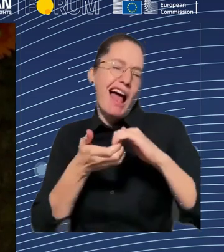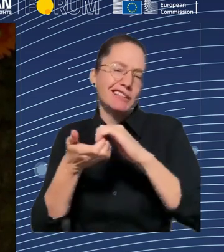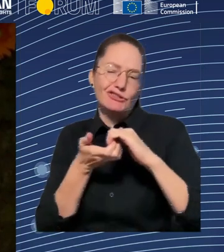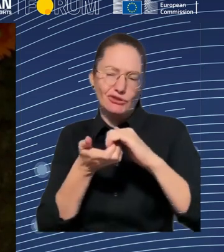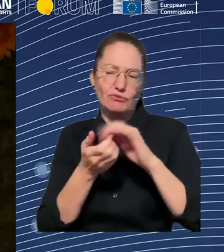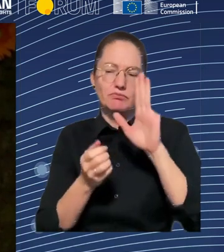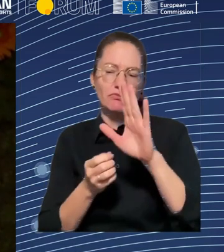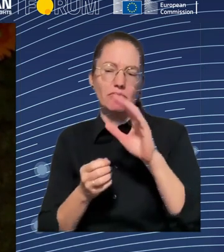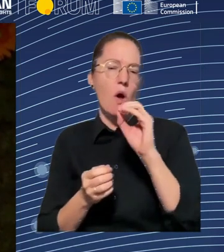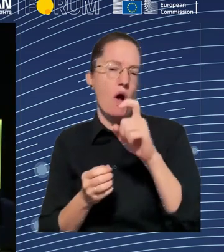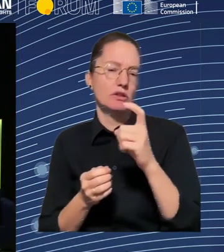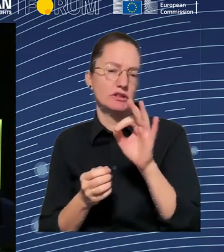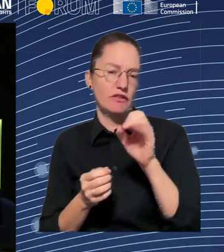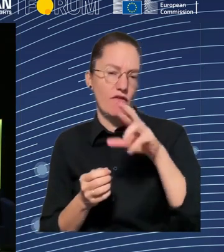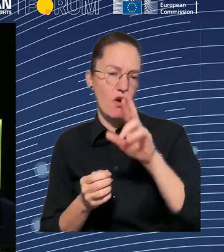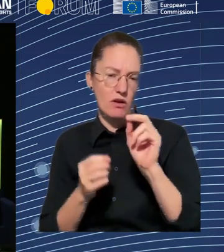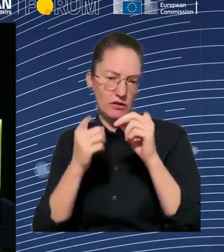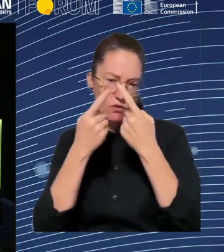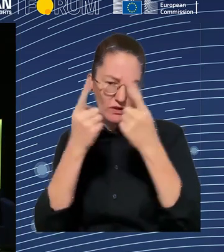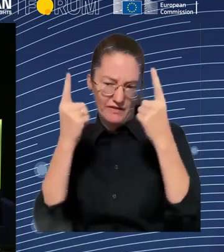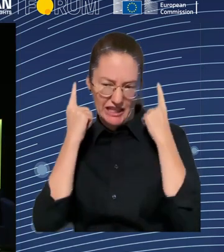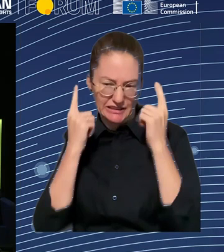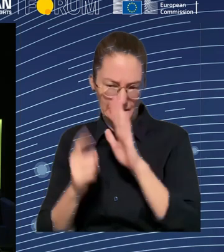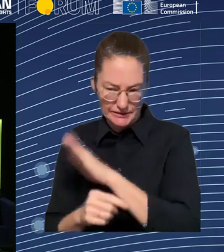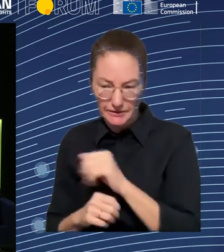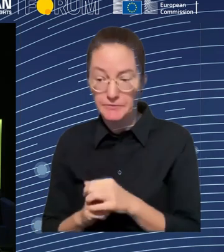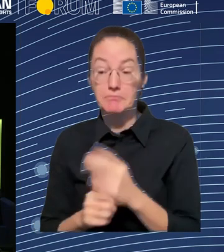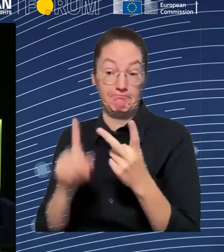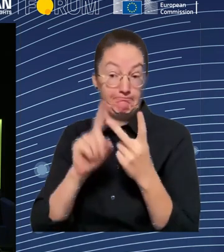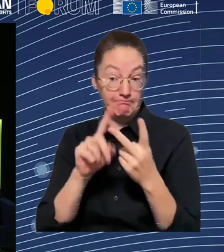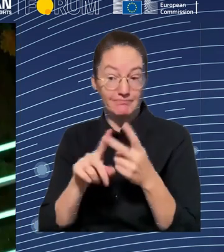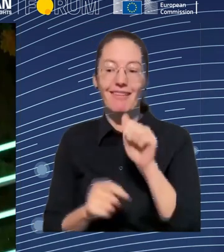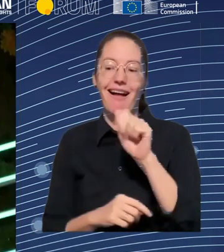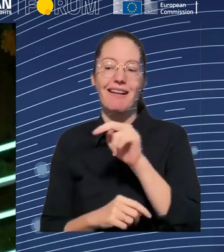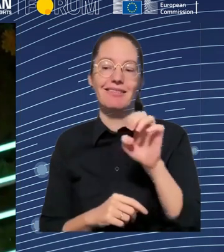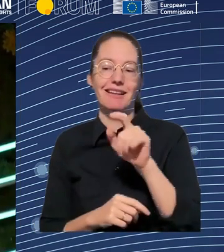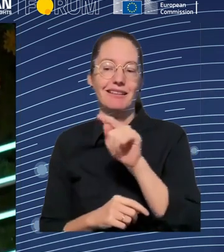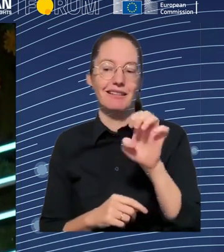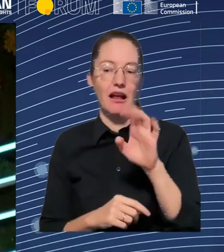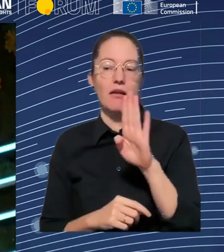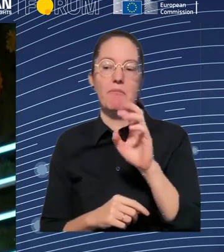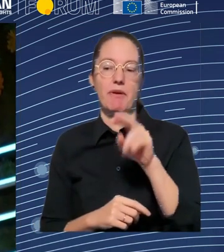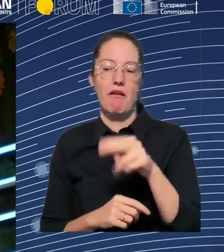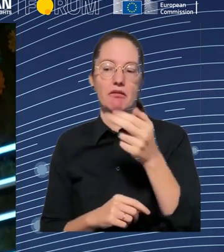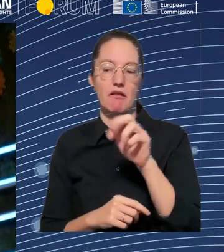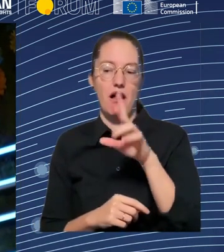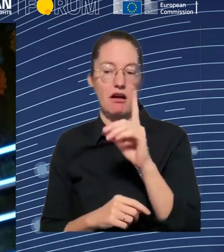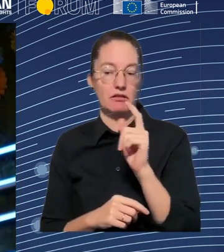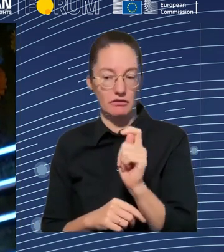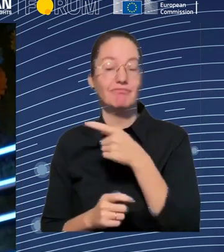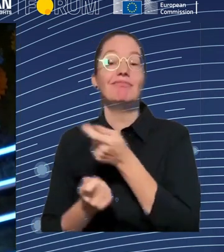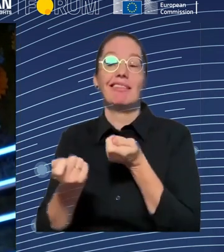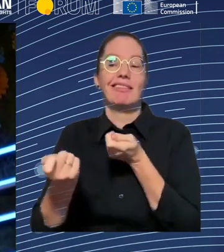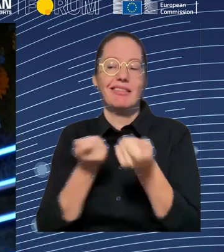Then, have Martin Guz, who is full professor of economics and institutions at the faculty of law, economics, and governance at